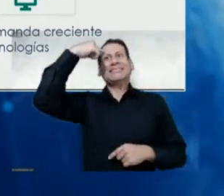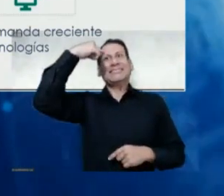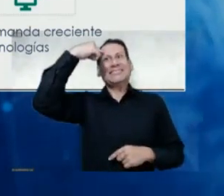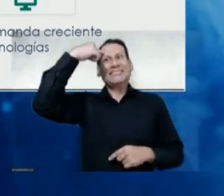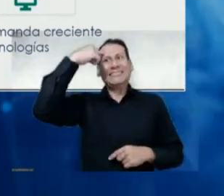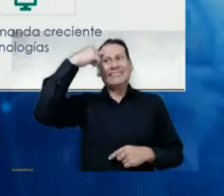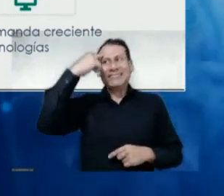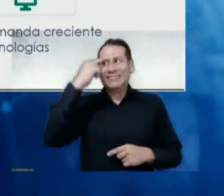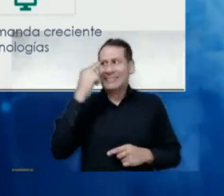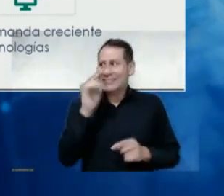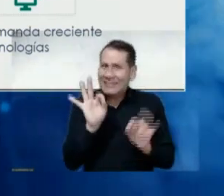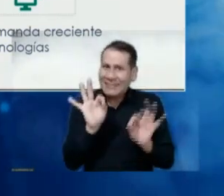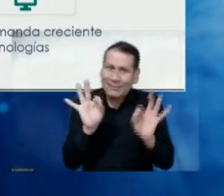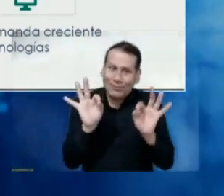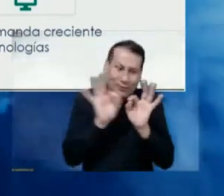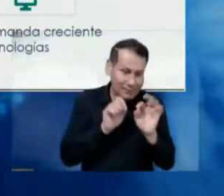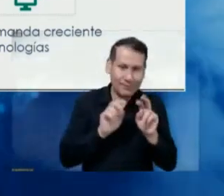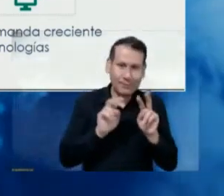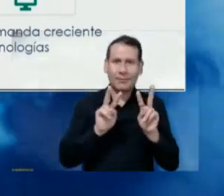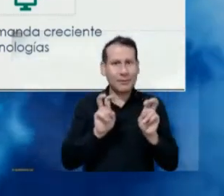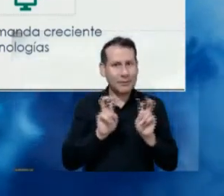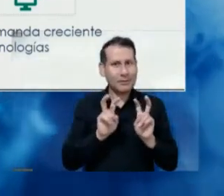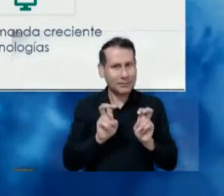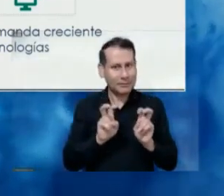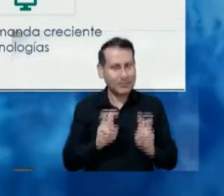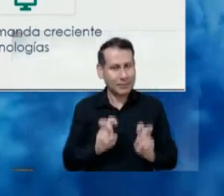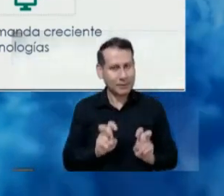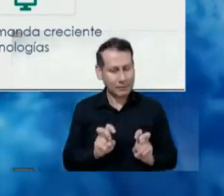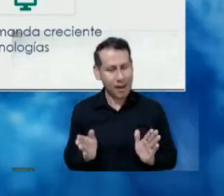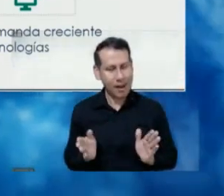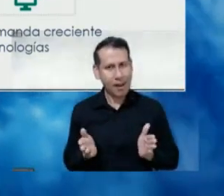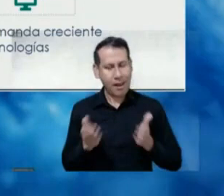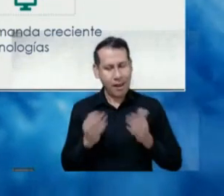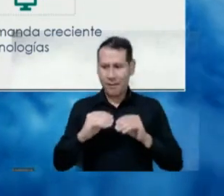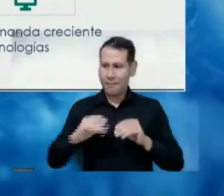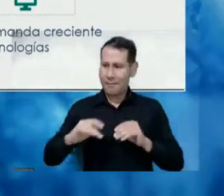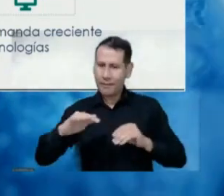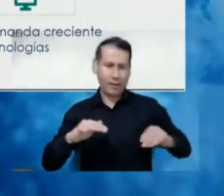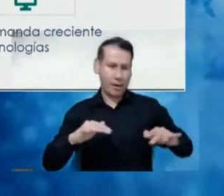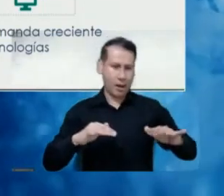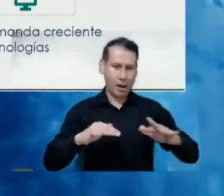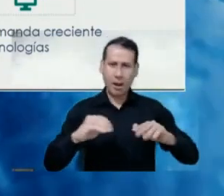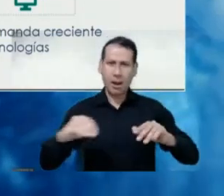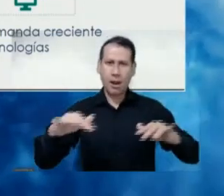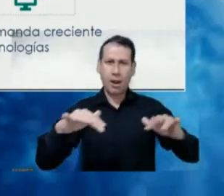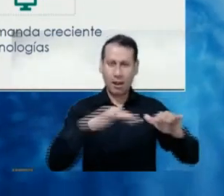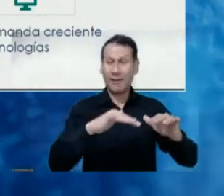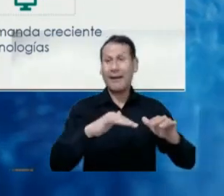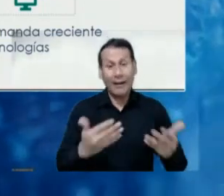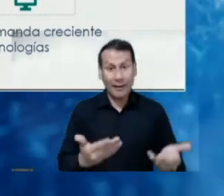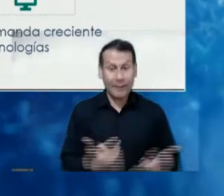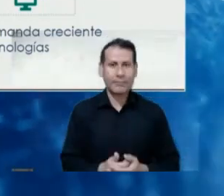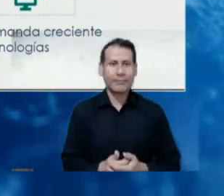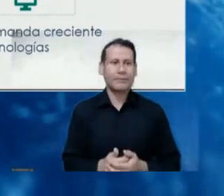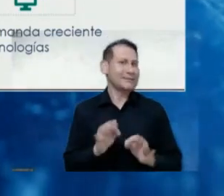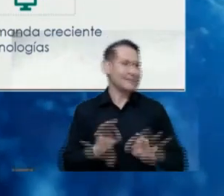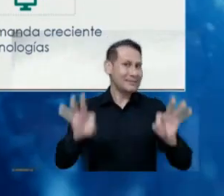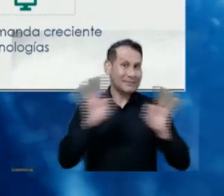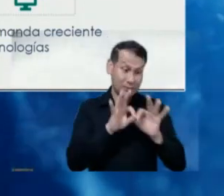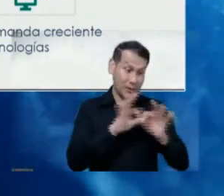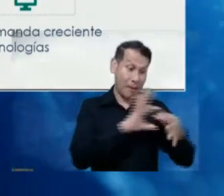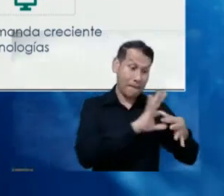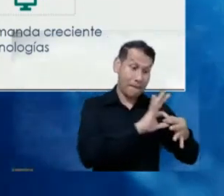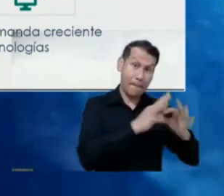would be to improve these topics at territorial level. But, clearly, for that, we need that from the very first part of